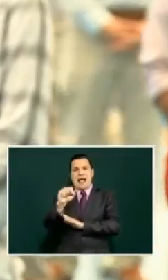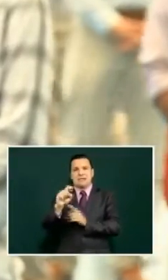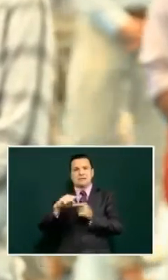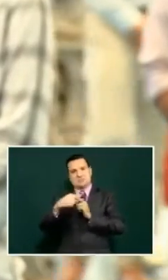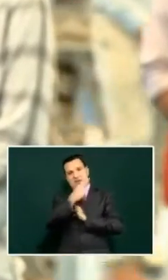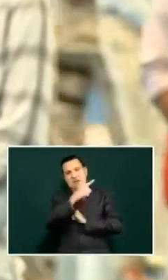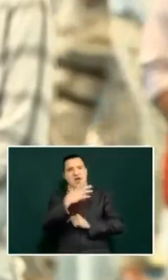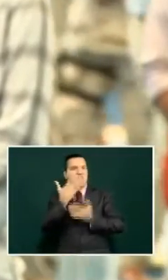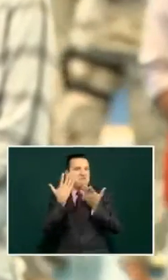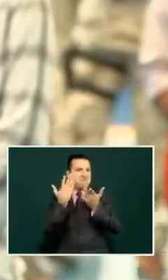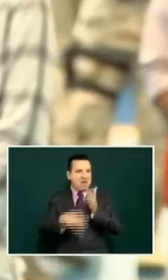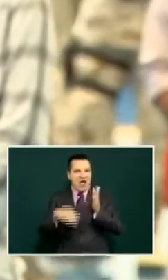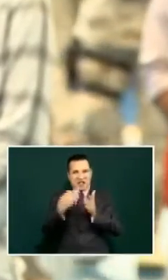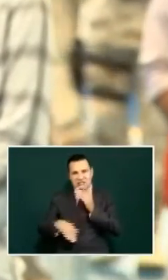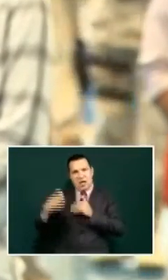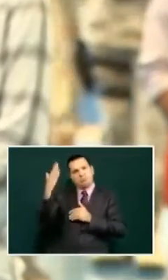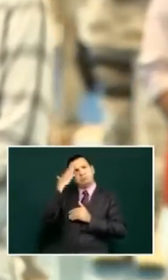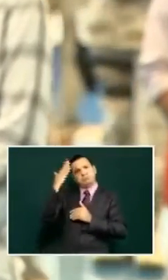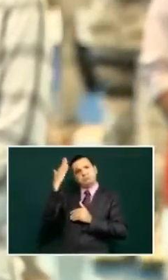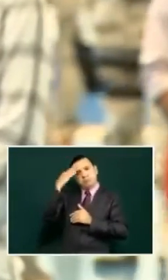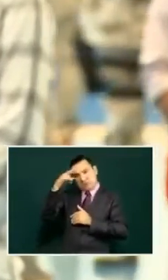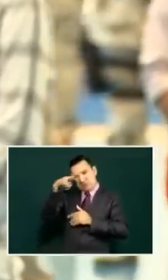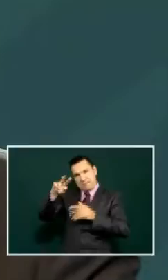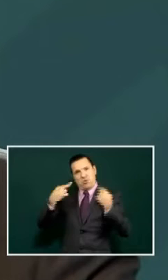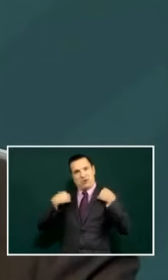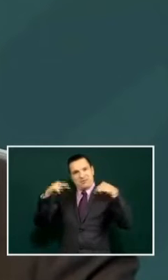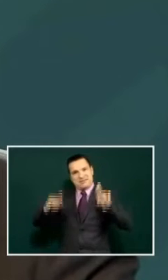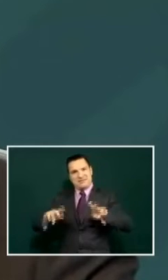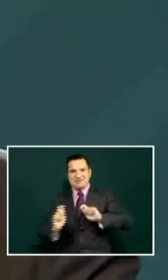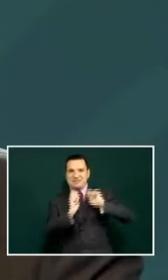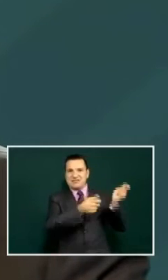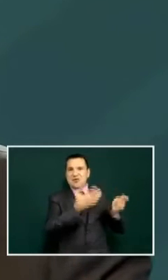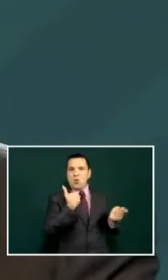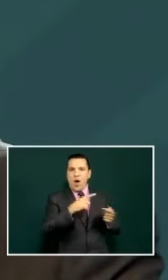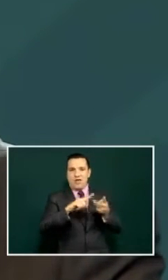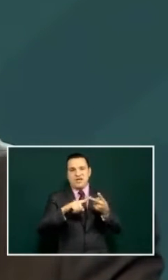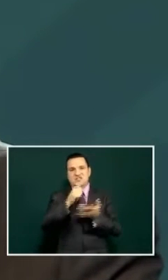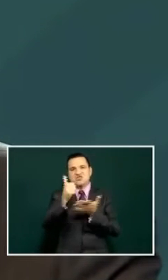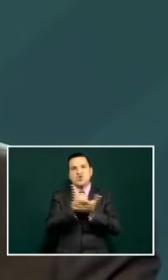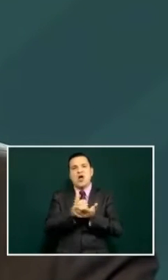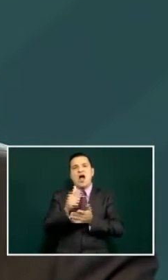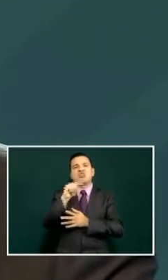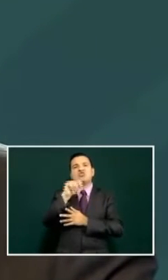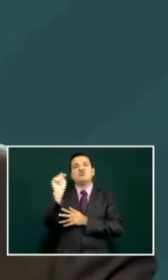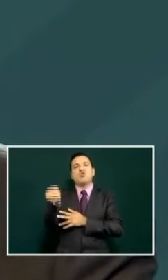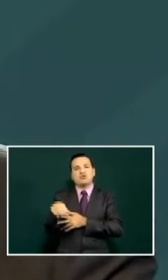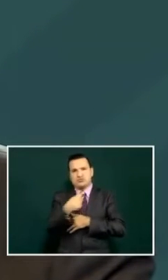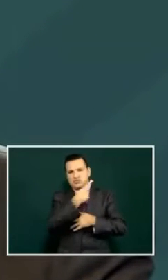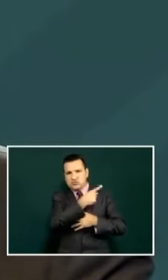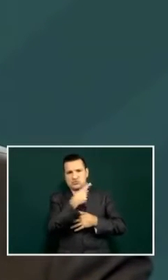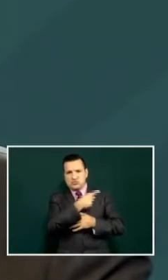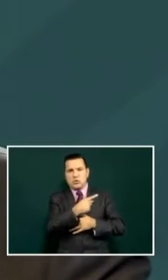and there's people in there that are in Tucson Arizona where they're in there